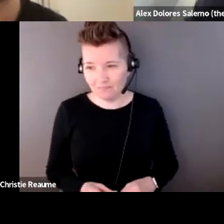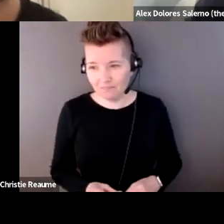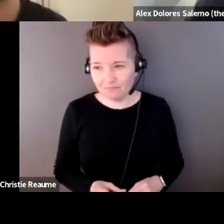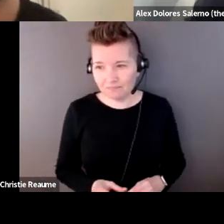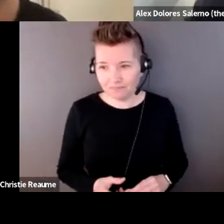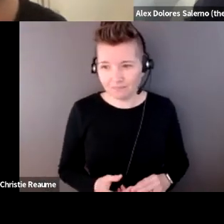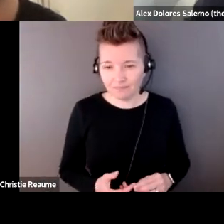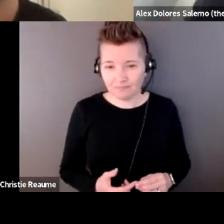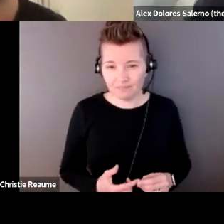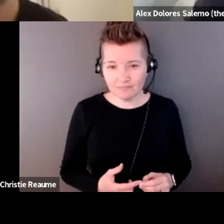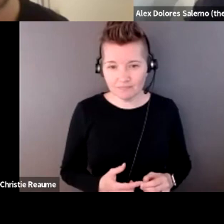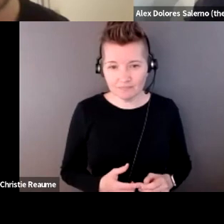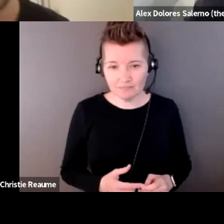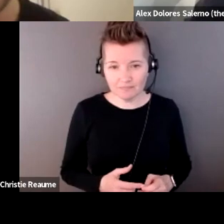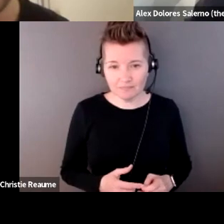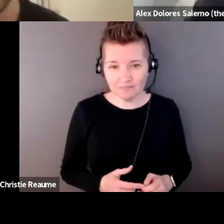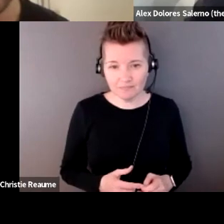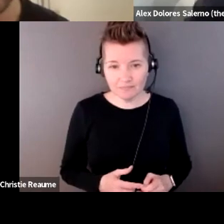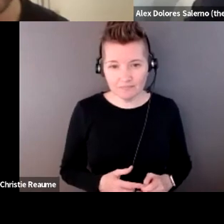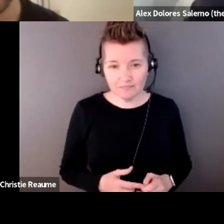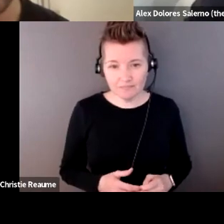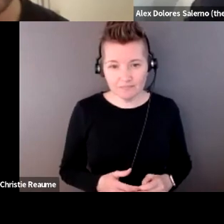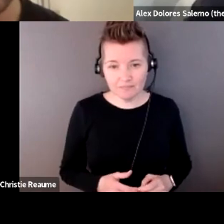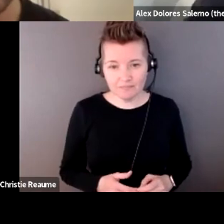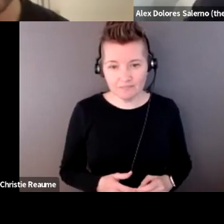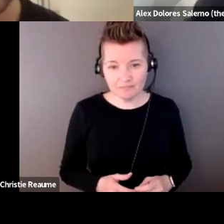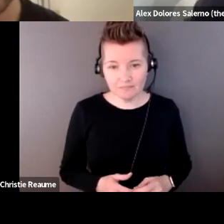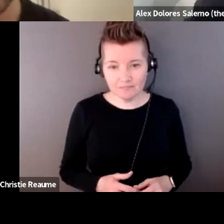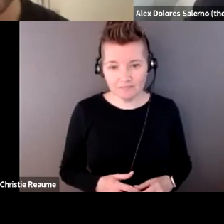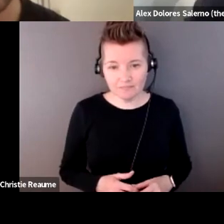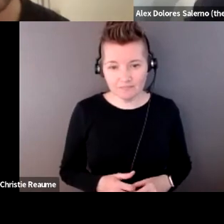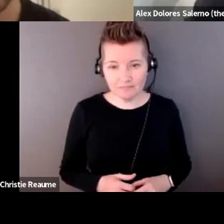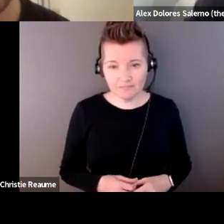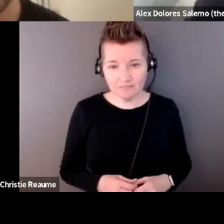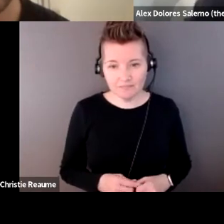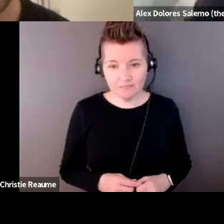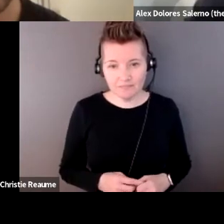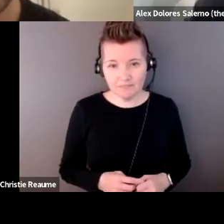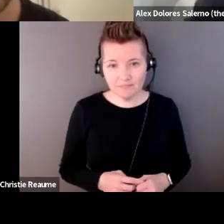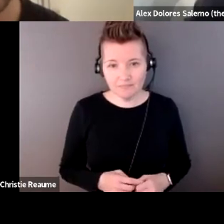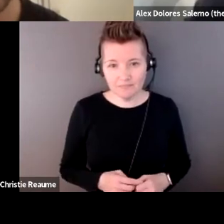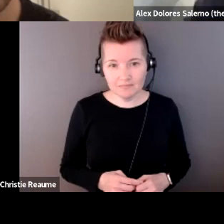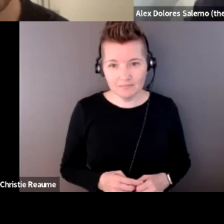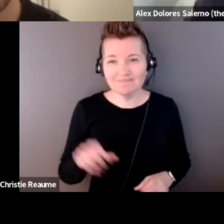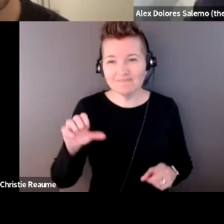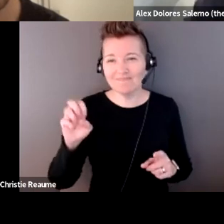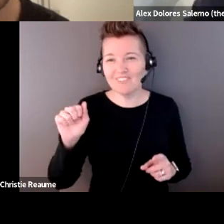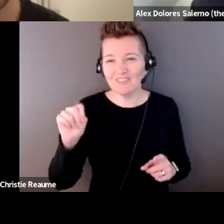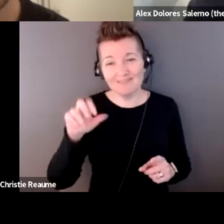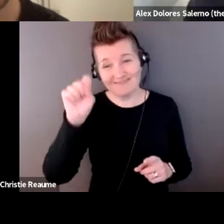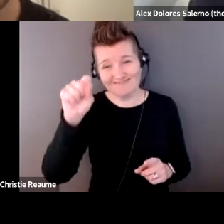Thank you so much, Alex. Um, yeah, definitely. I, I'm always dreaming of that Crip horizon.